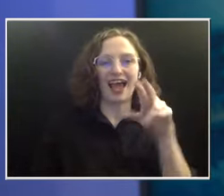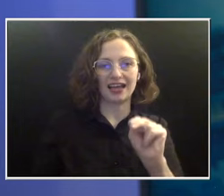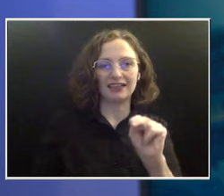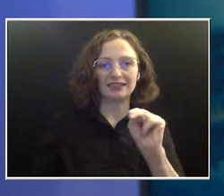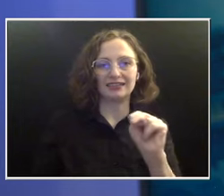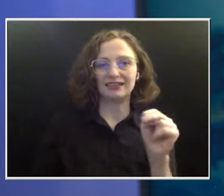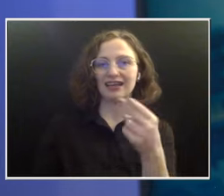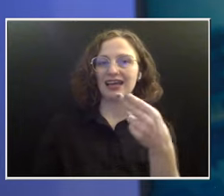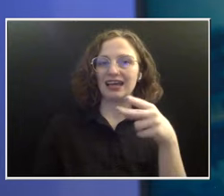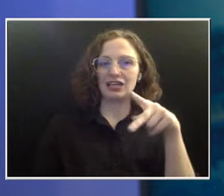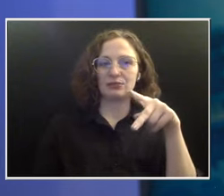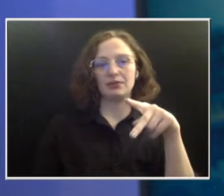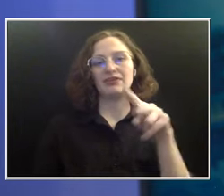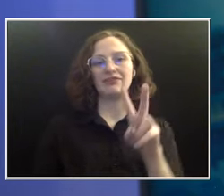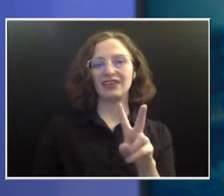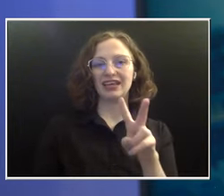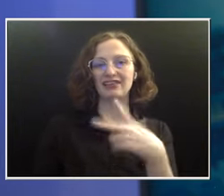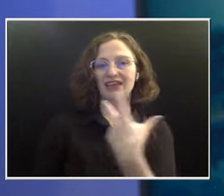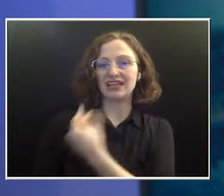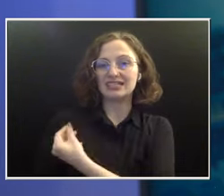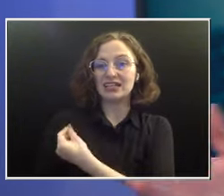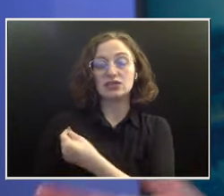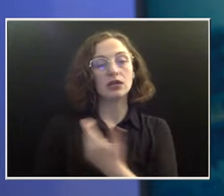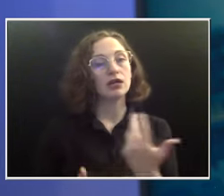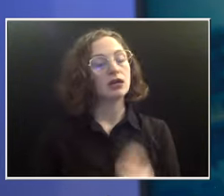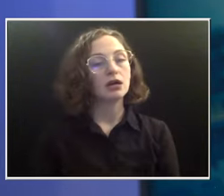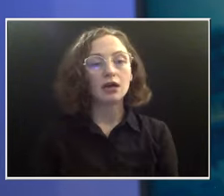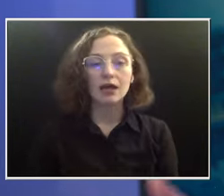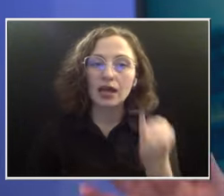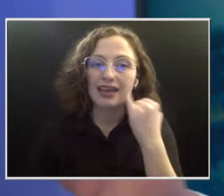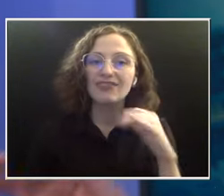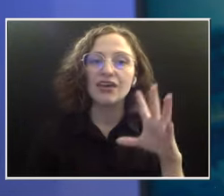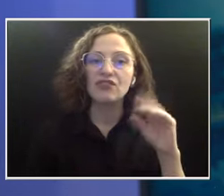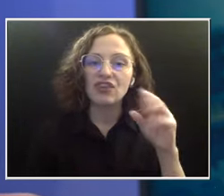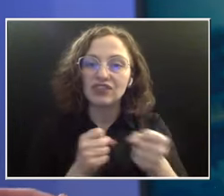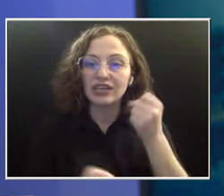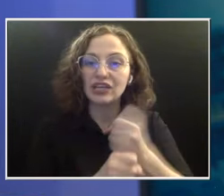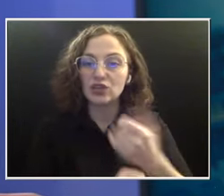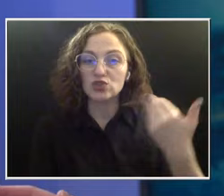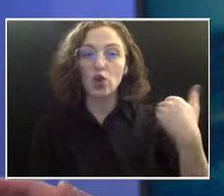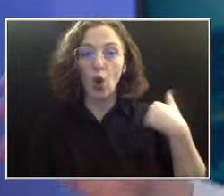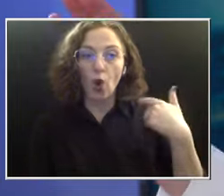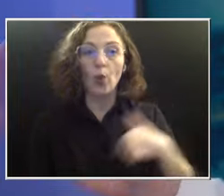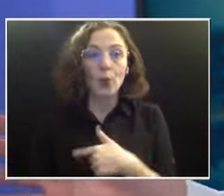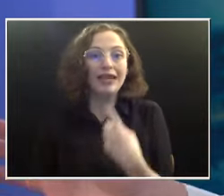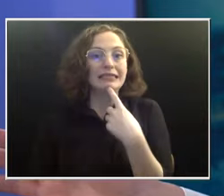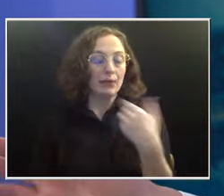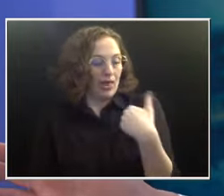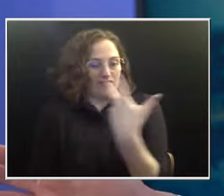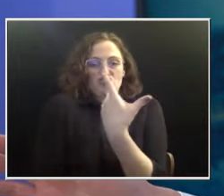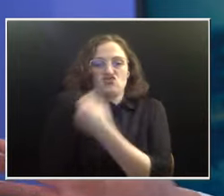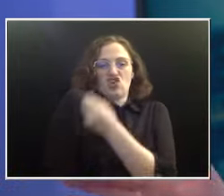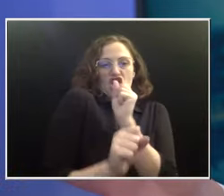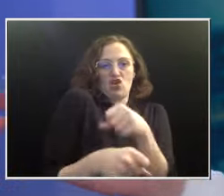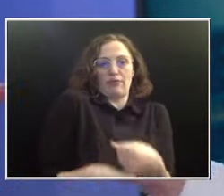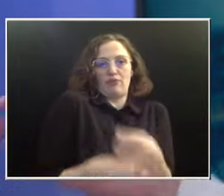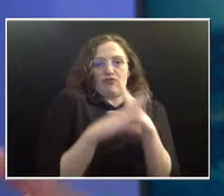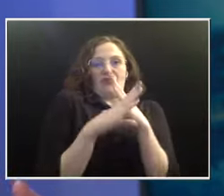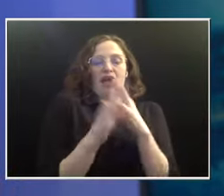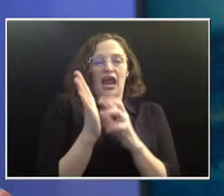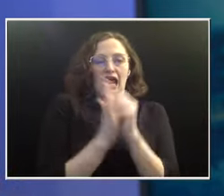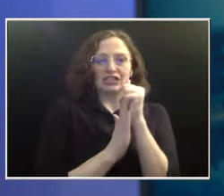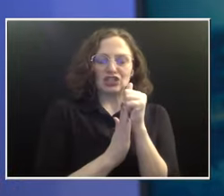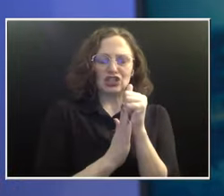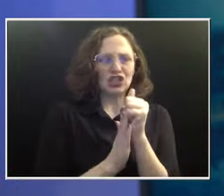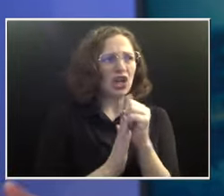I always say this. If it was 50 years ago and we said, holy cow, we have a shot that will prevent cancer, everyone would have said, this is magic. Like,